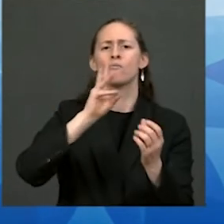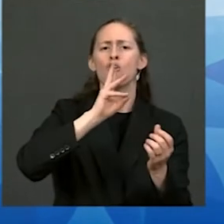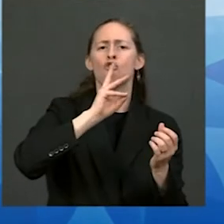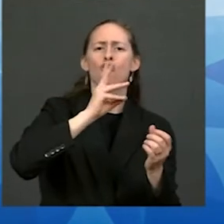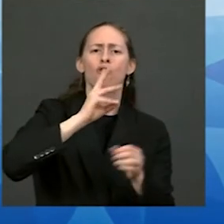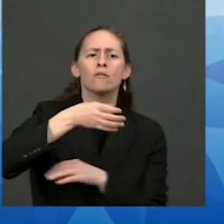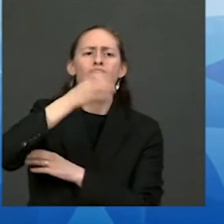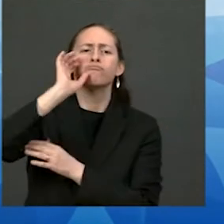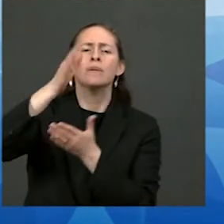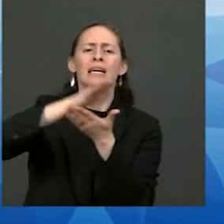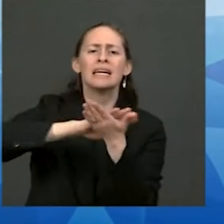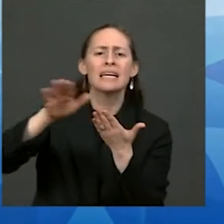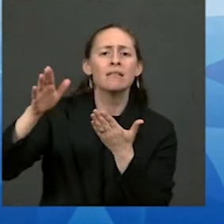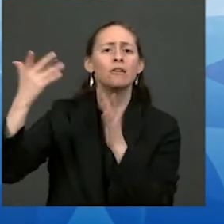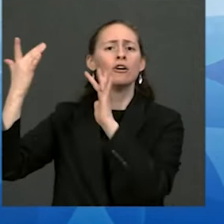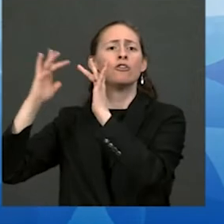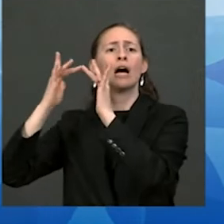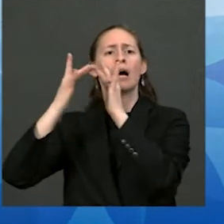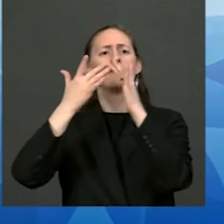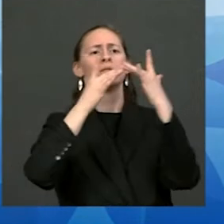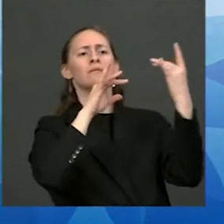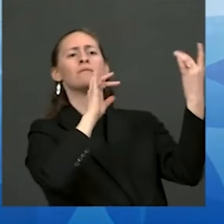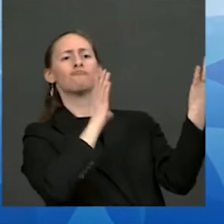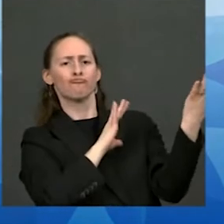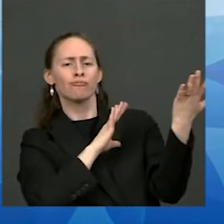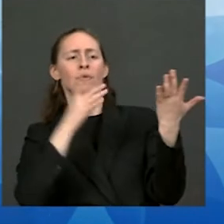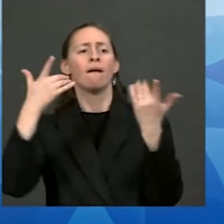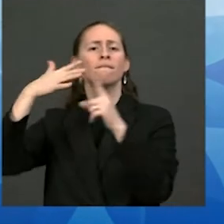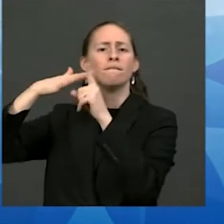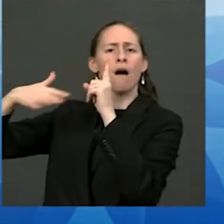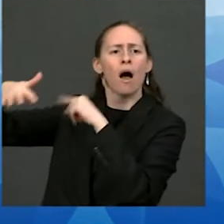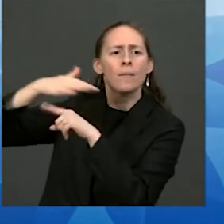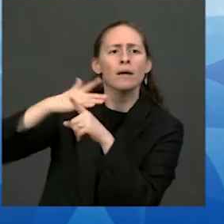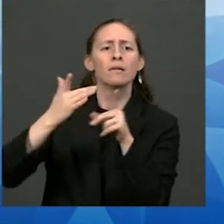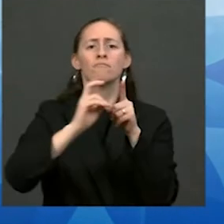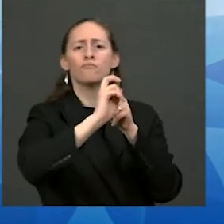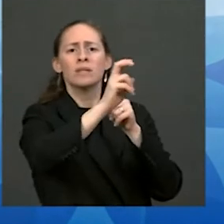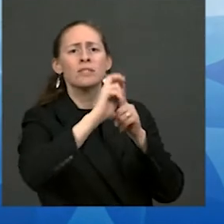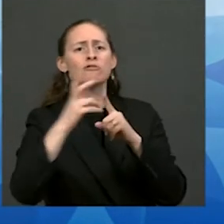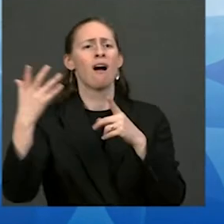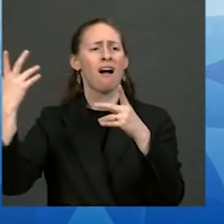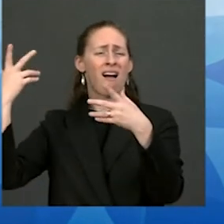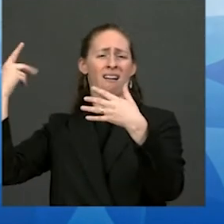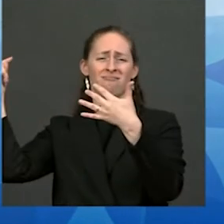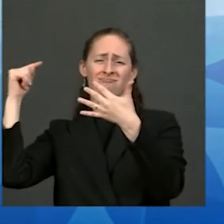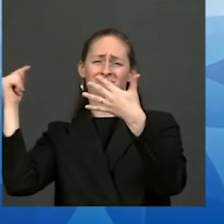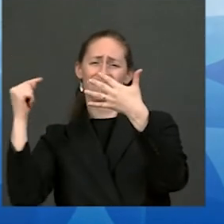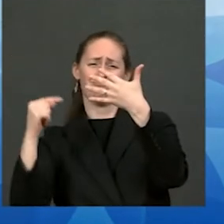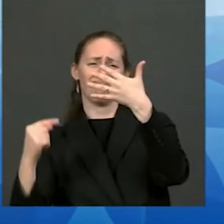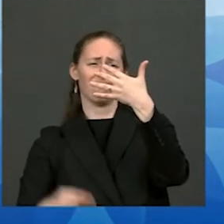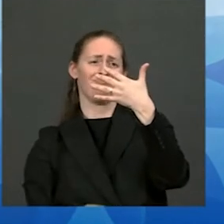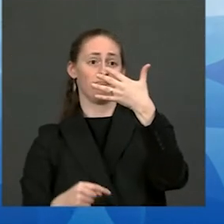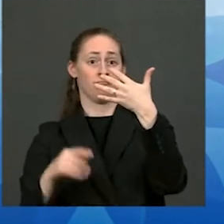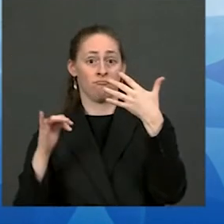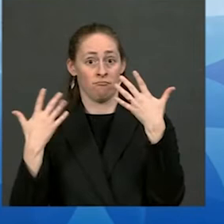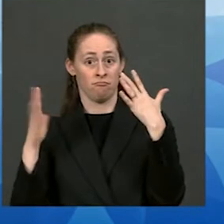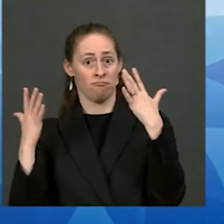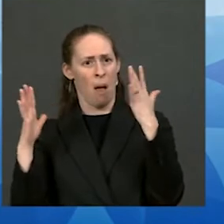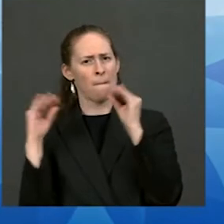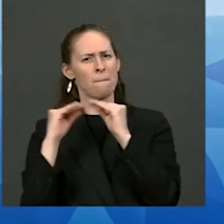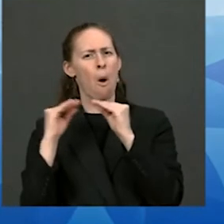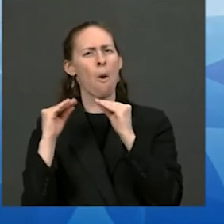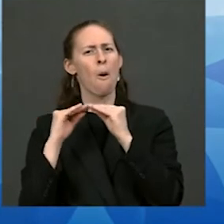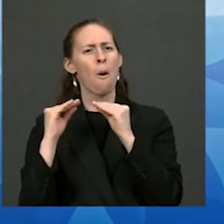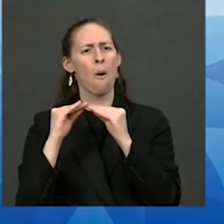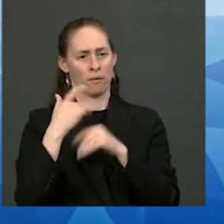bridges environmental cleanups and so much more but we can't stop there we need Congress to pass my bill back